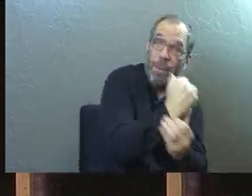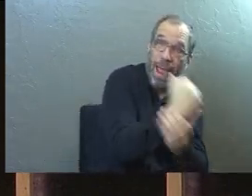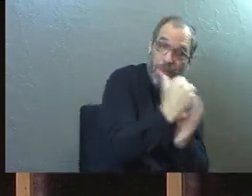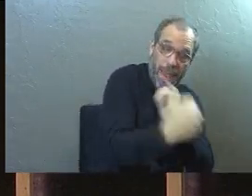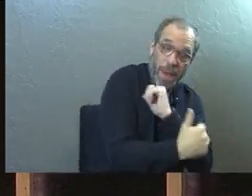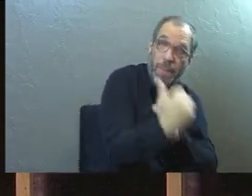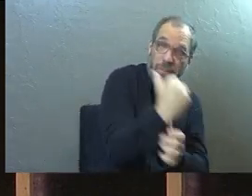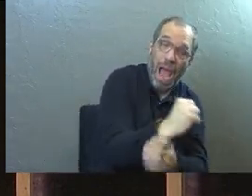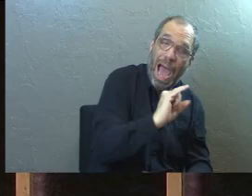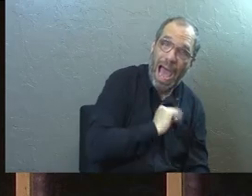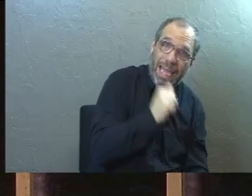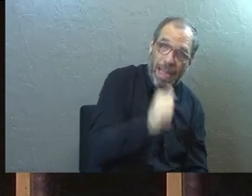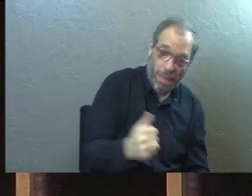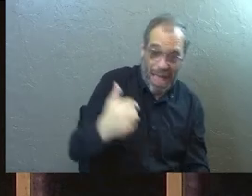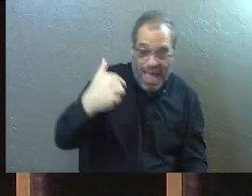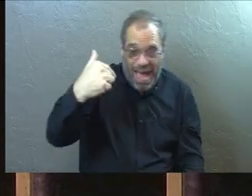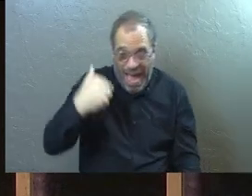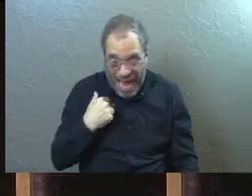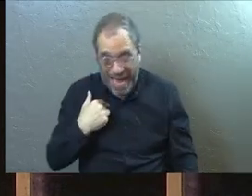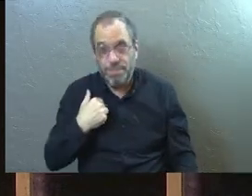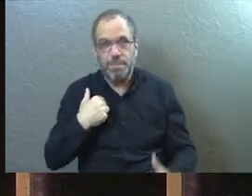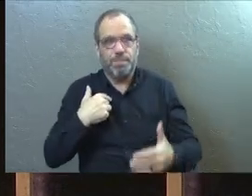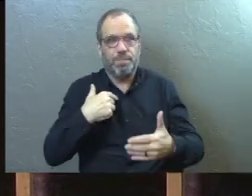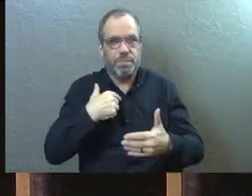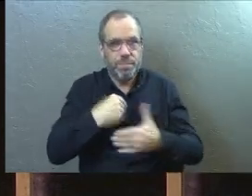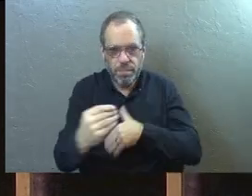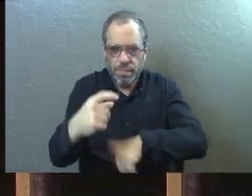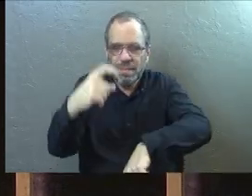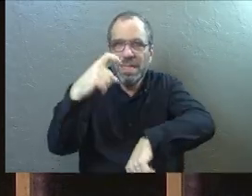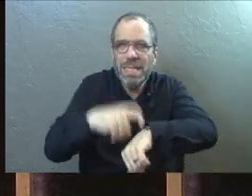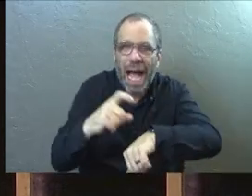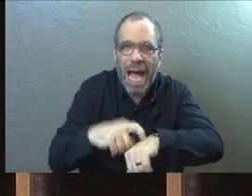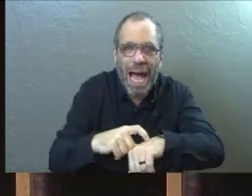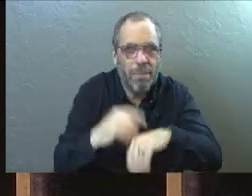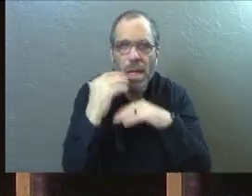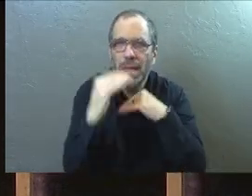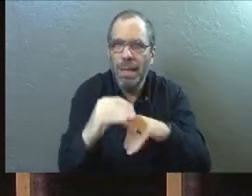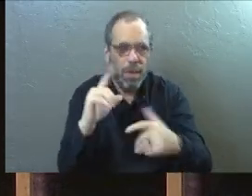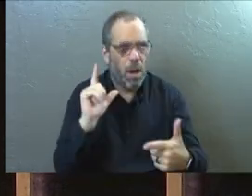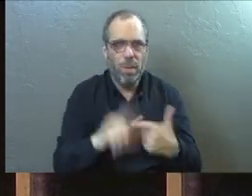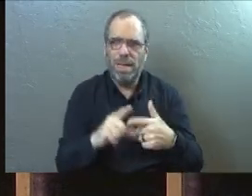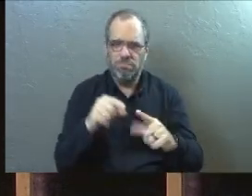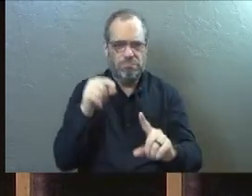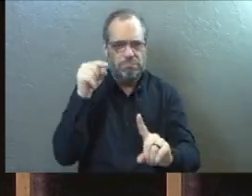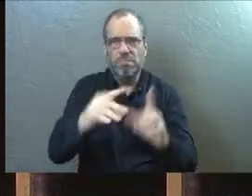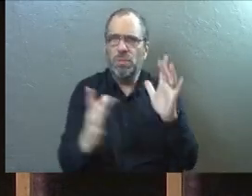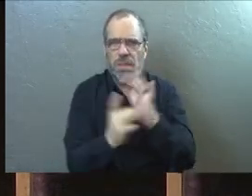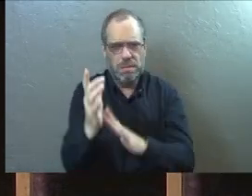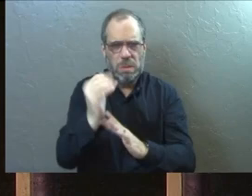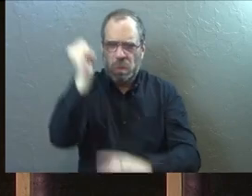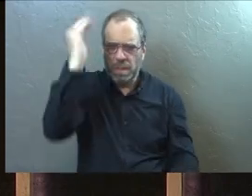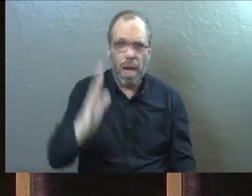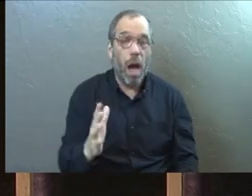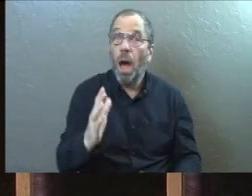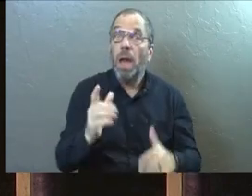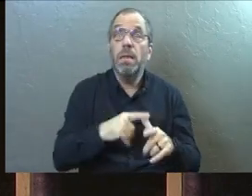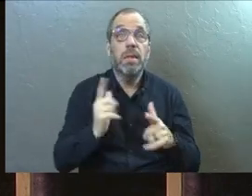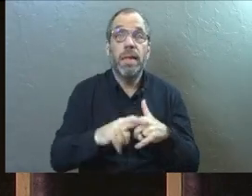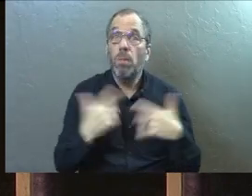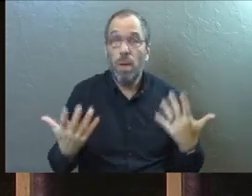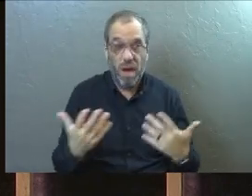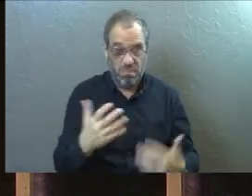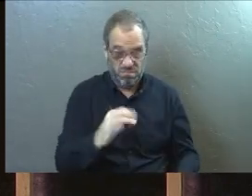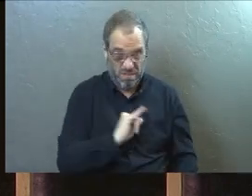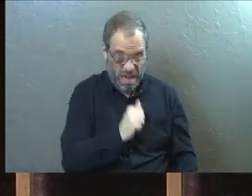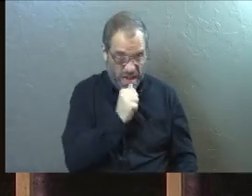am. And he showed that he was outside of time and that he was ultimate God. And then Jesus didn't stop there with